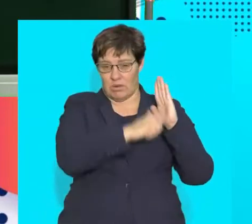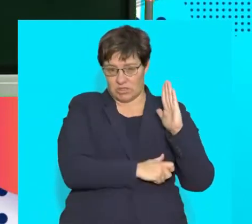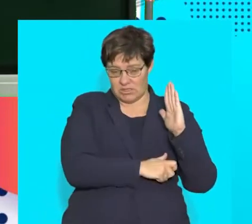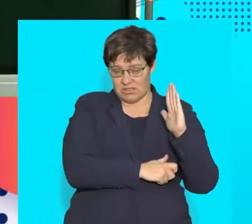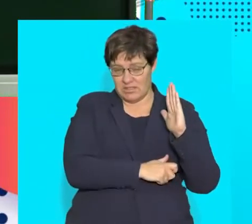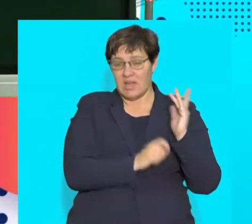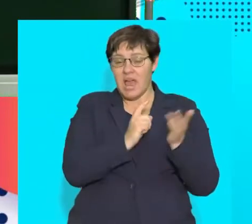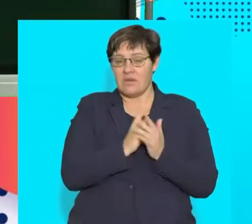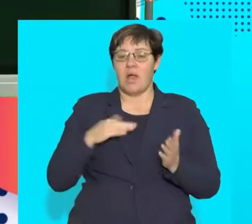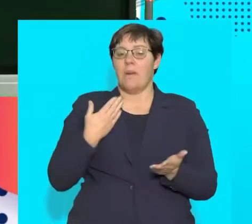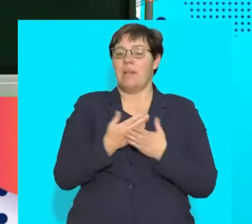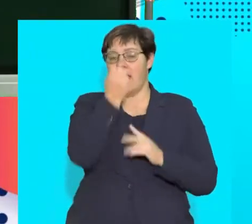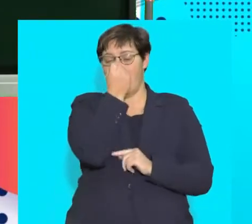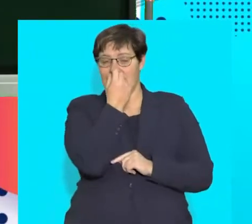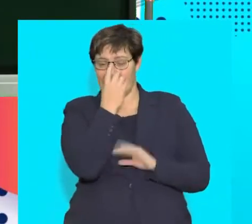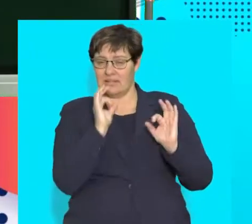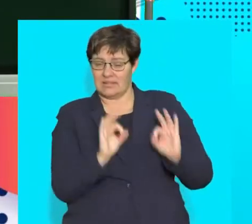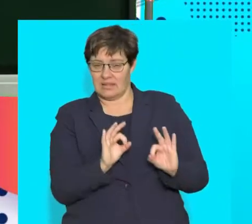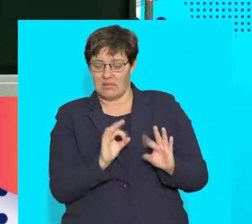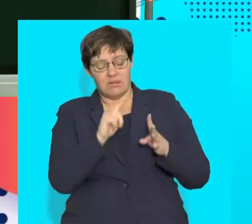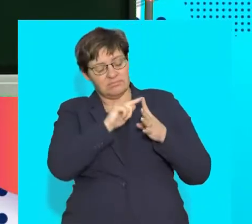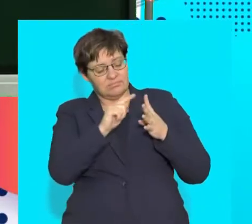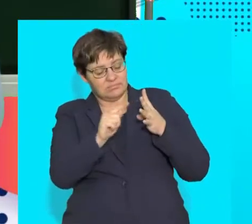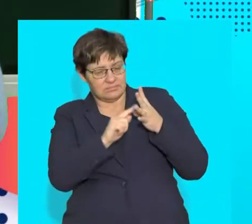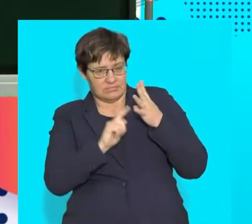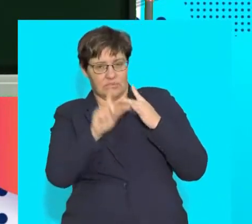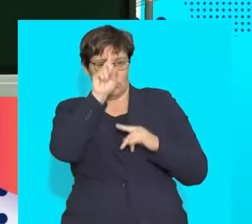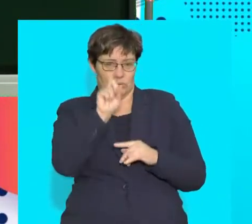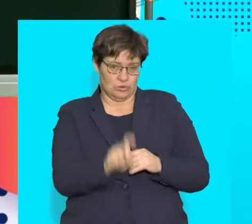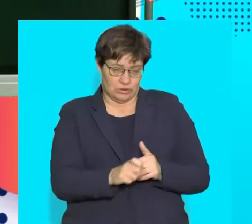then we will try applying our understanding to different types of questions.